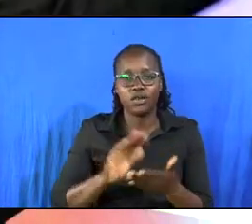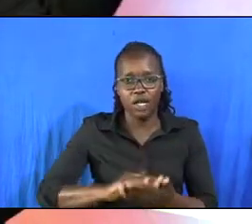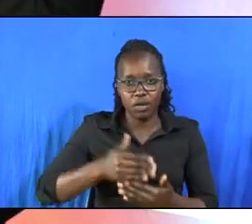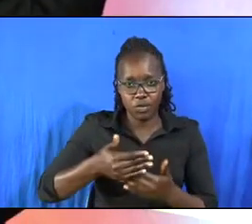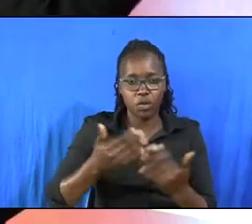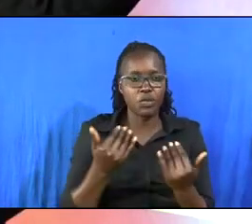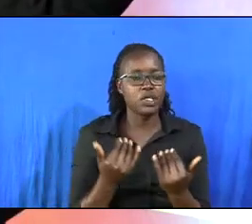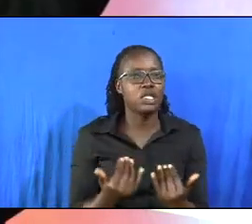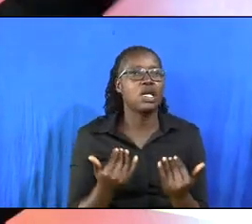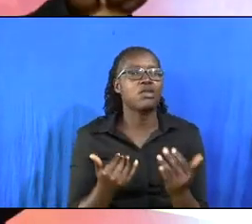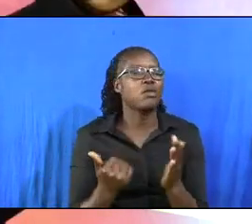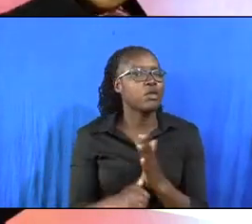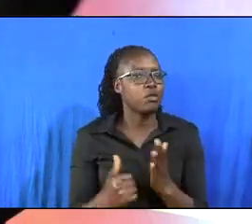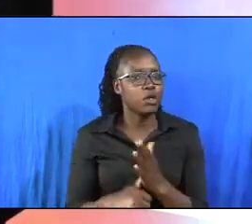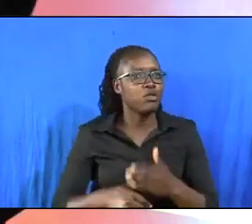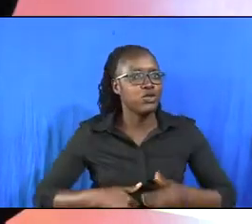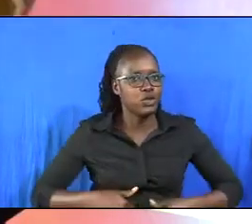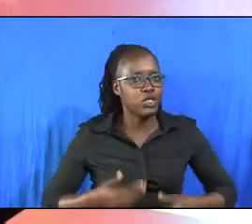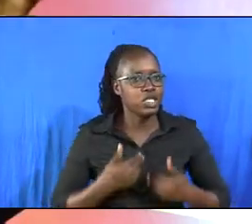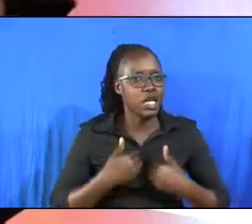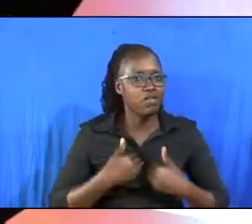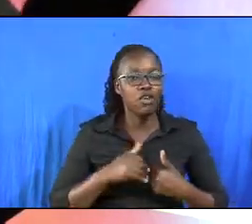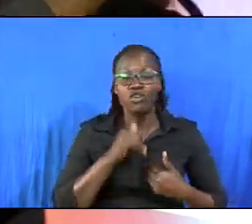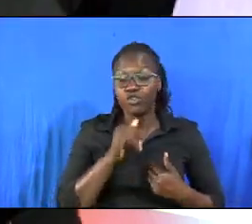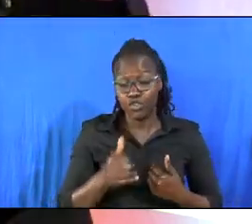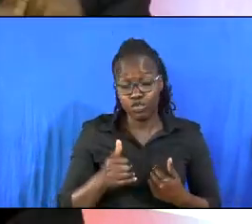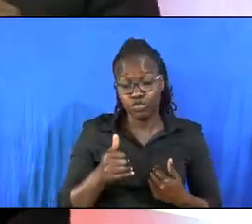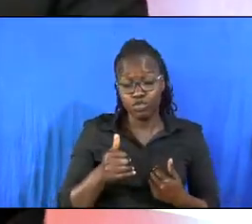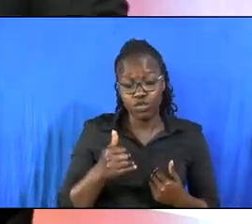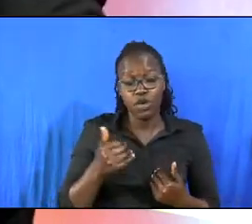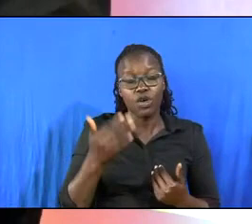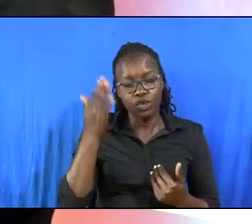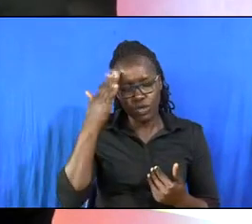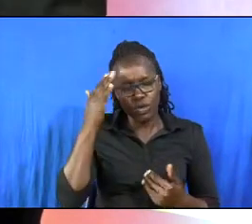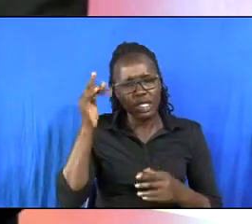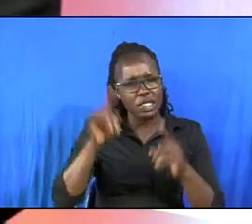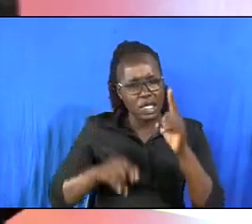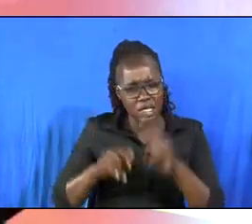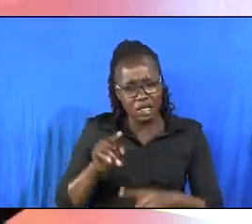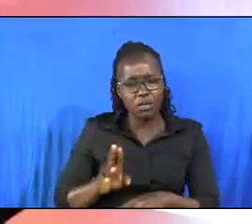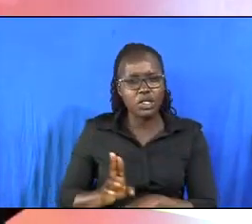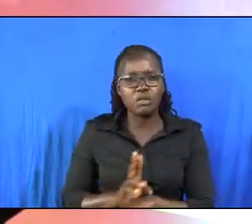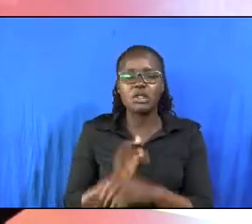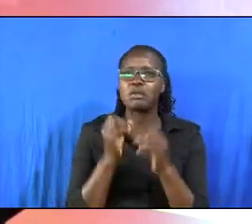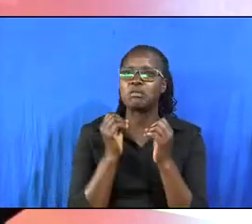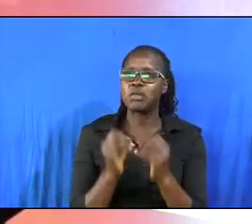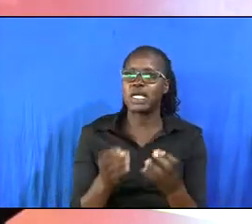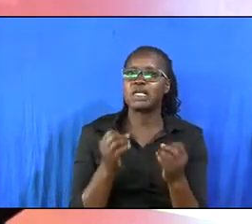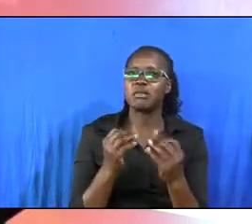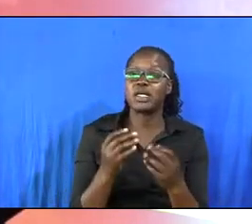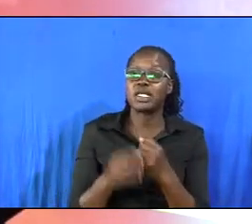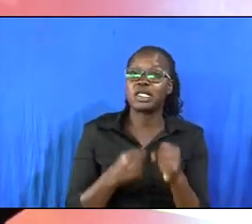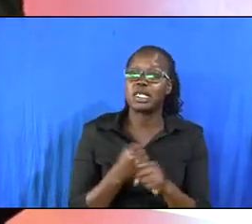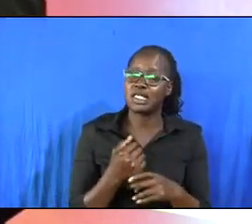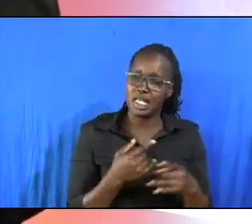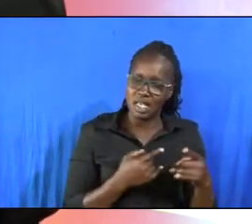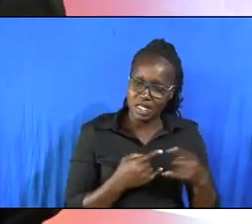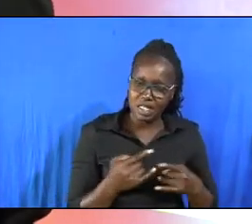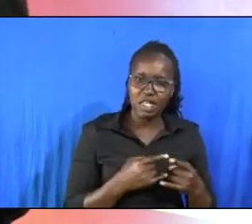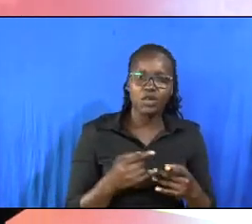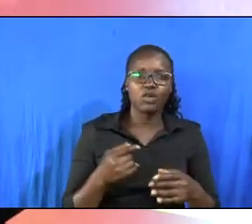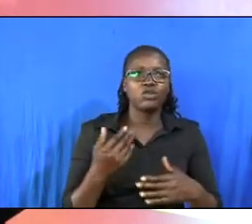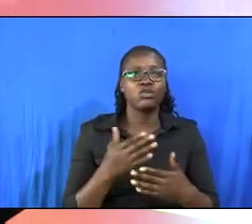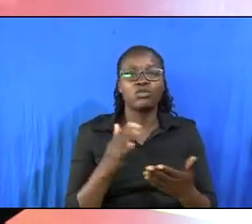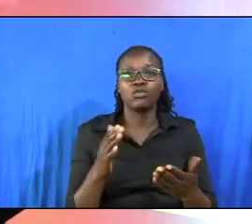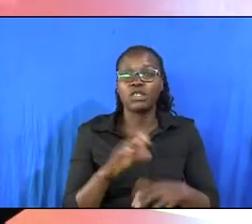that's the problem of our youth not knowing that daddy and mommy spent many years of struggle to get some of these